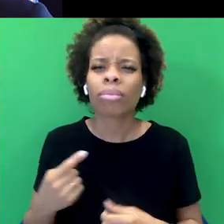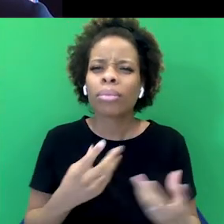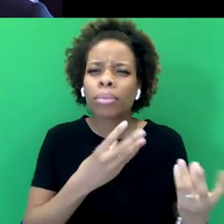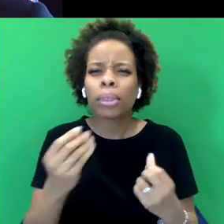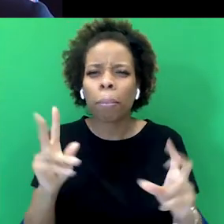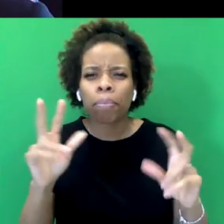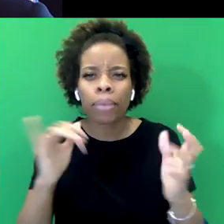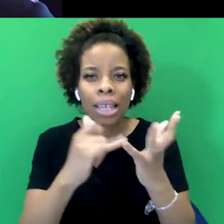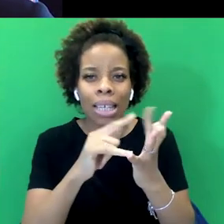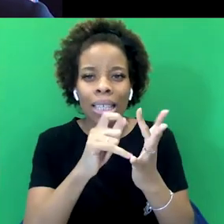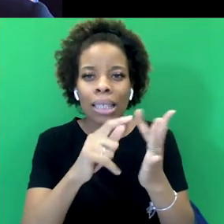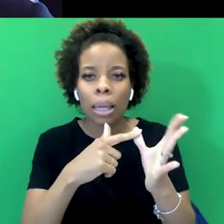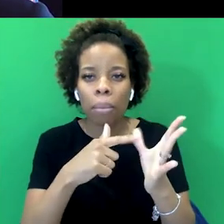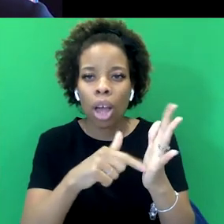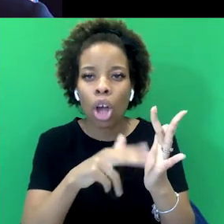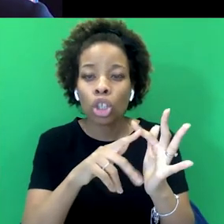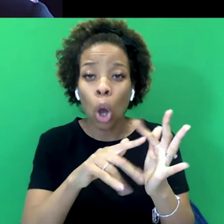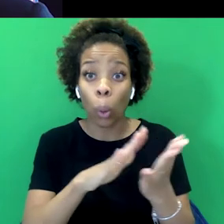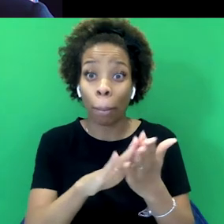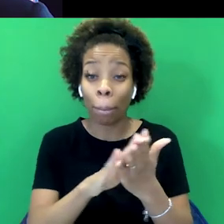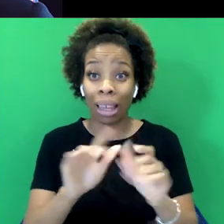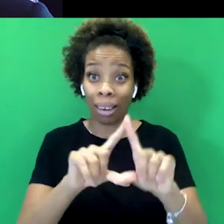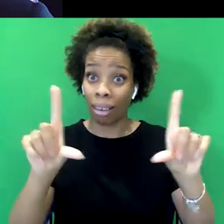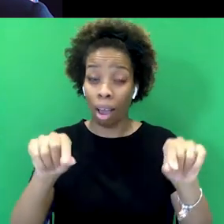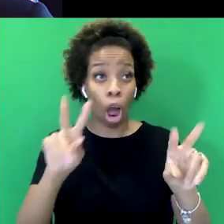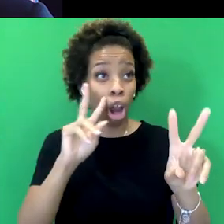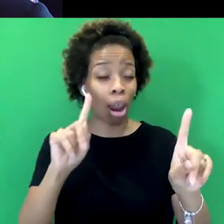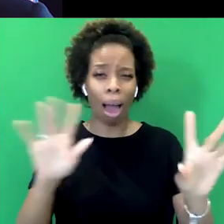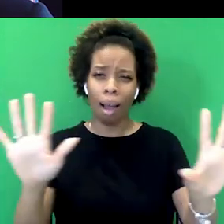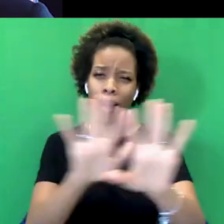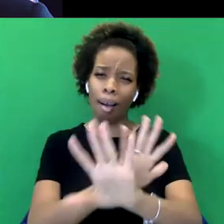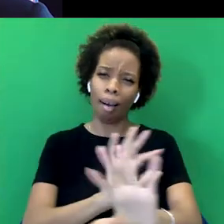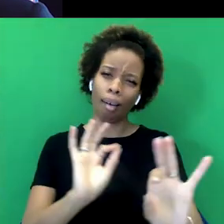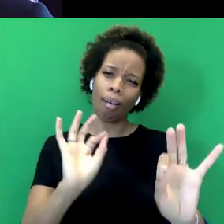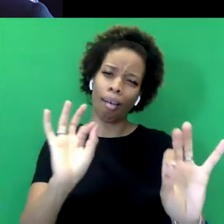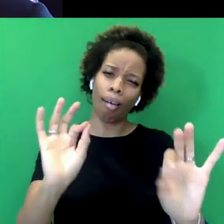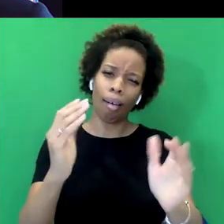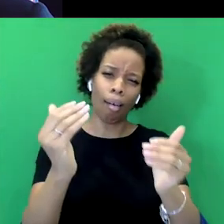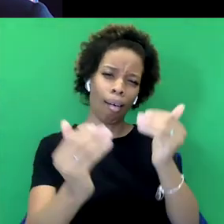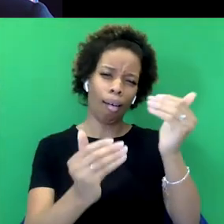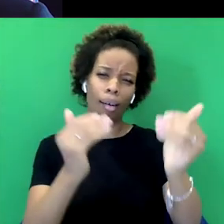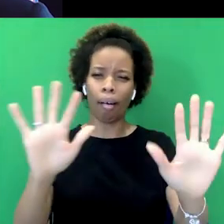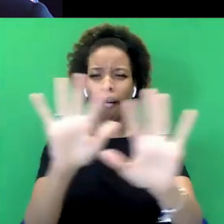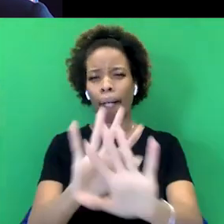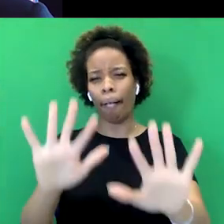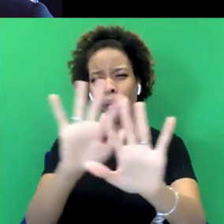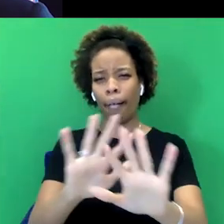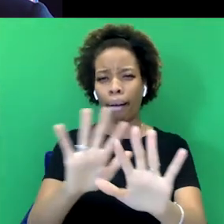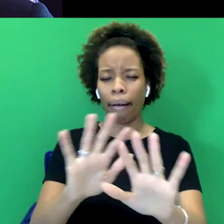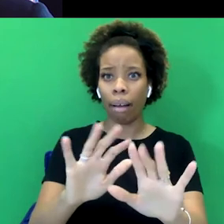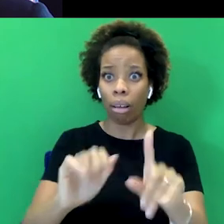filter over them where everything is kind of bathed in this gentle light, gentle, benign light of